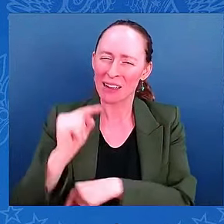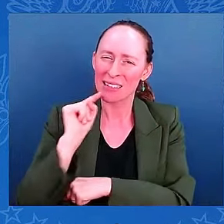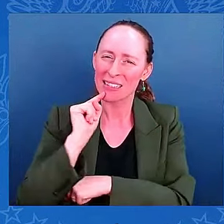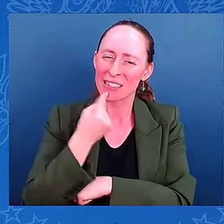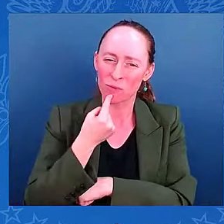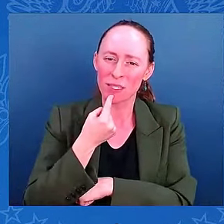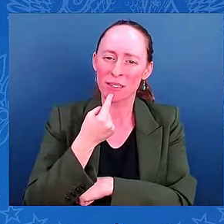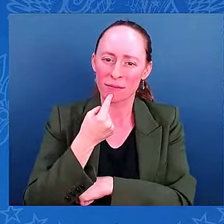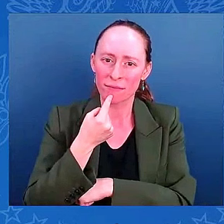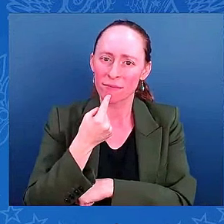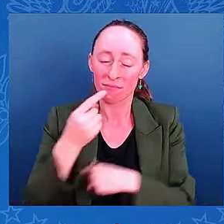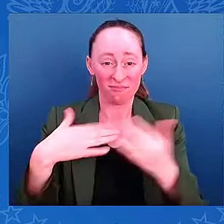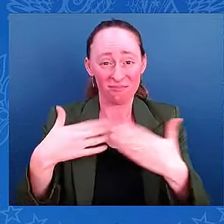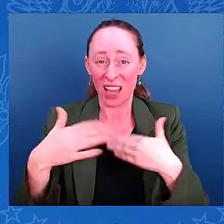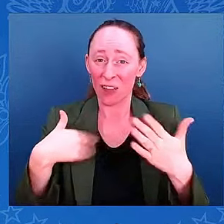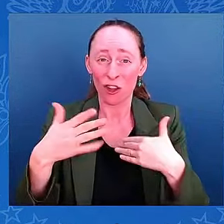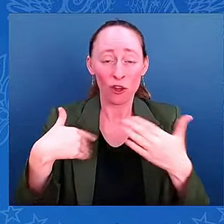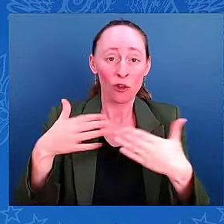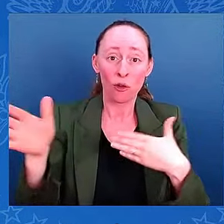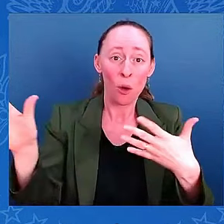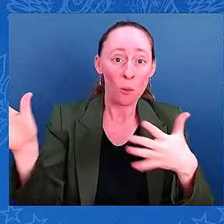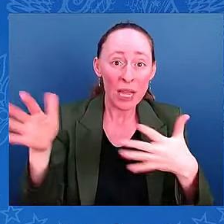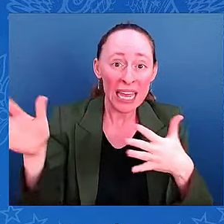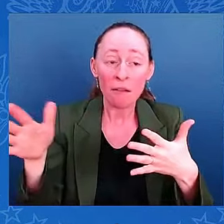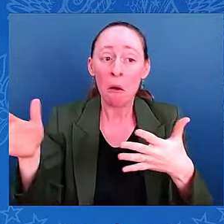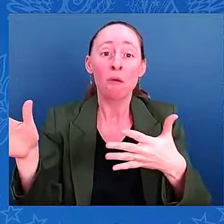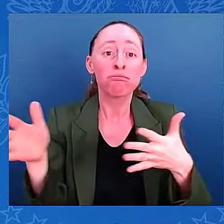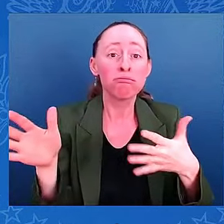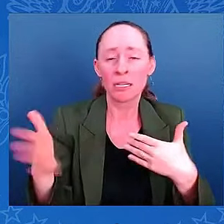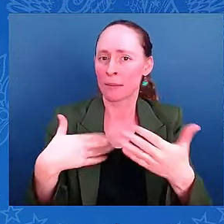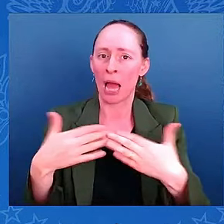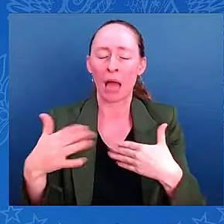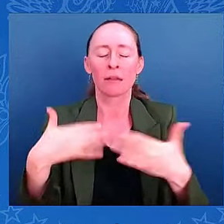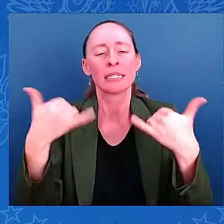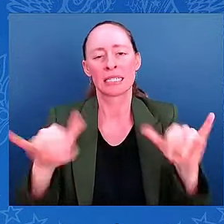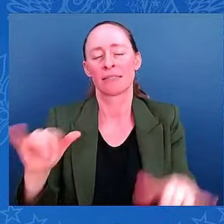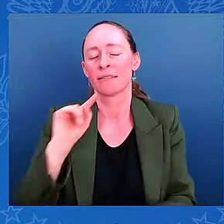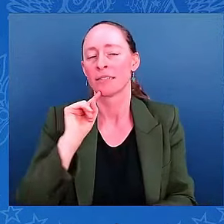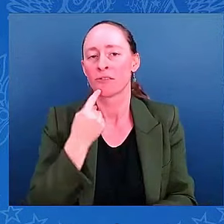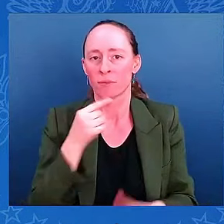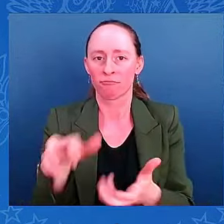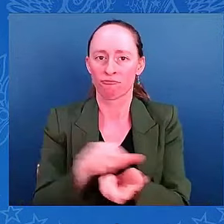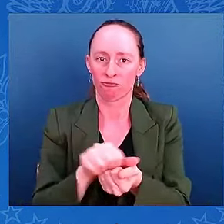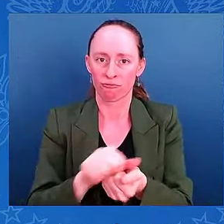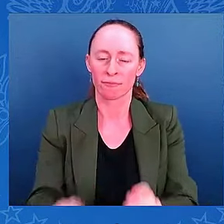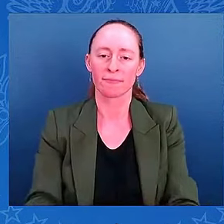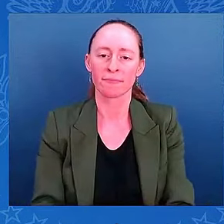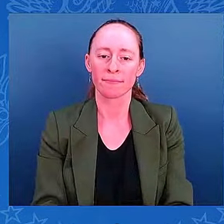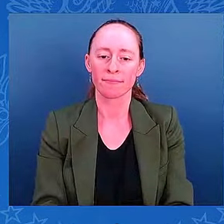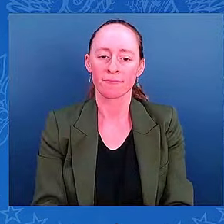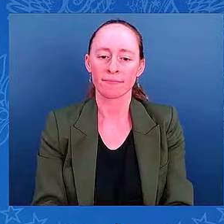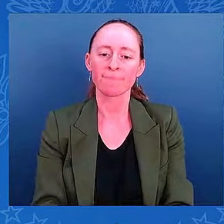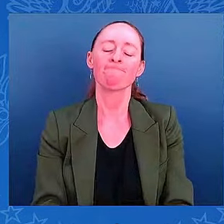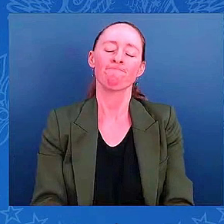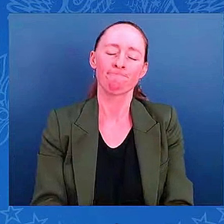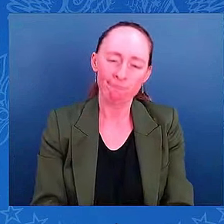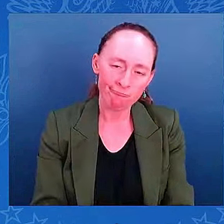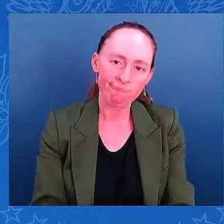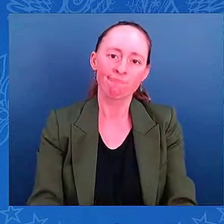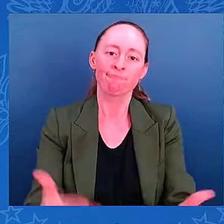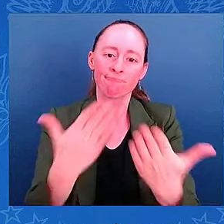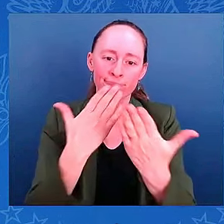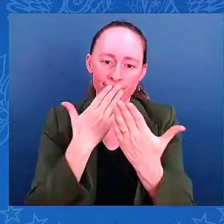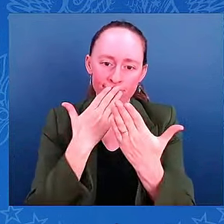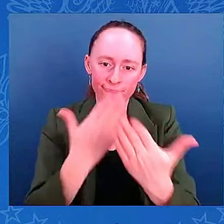Thank you. That's very helpful. Thank you. Thank you, Director Graham. We'll go now to Secretary Mayorkas, the Secretary of Homeland